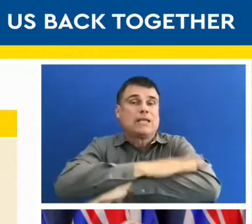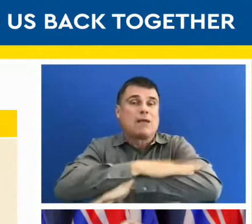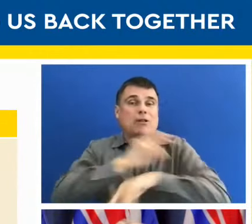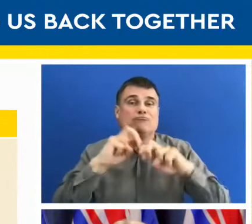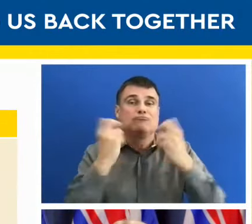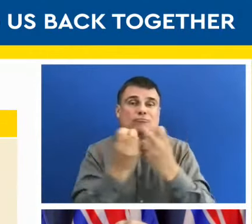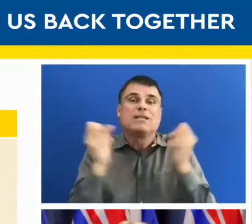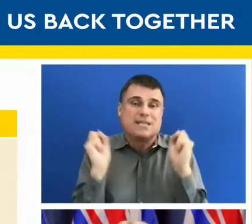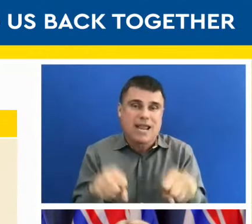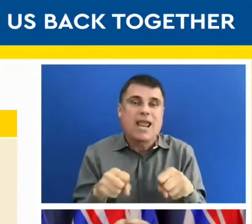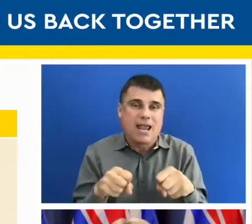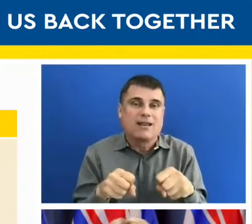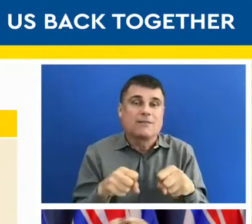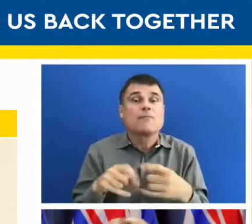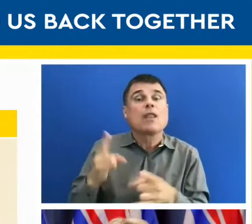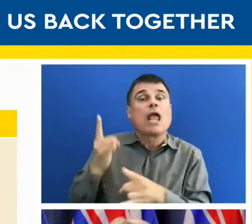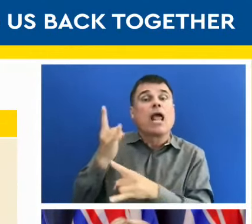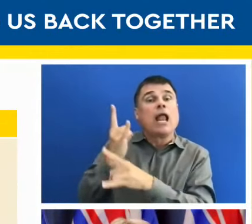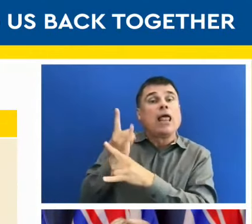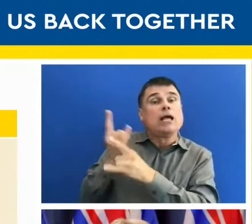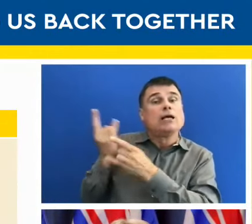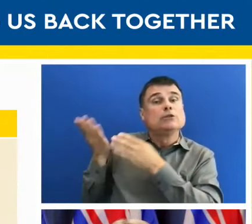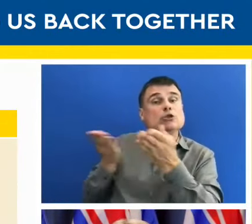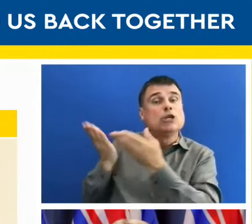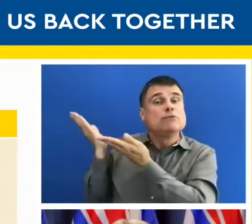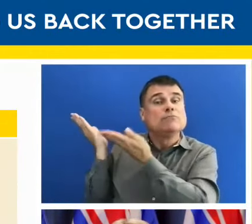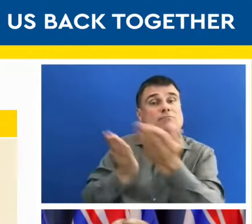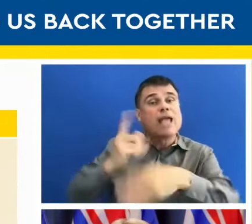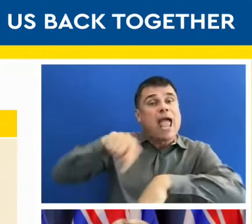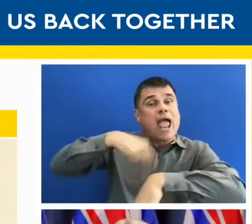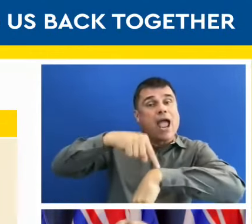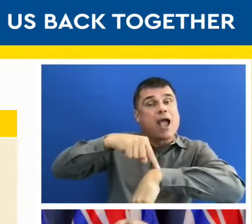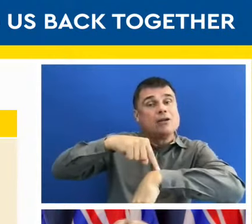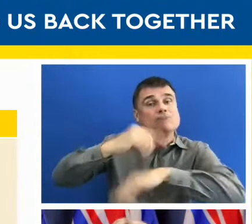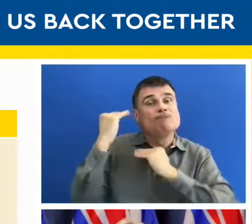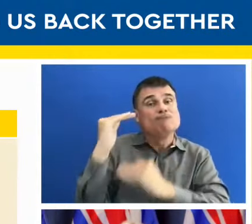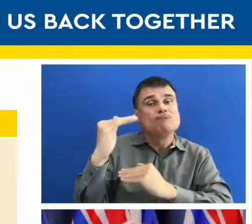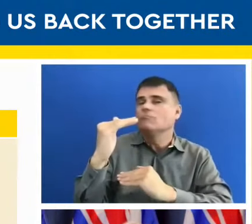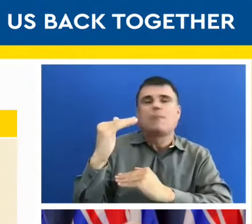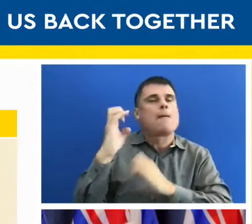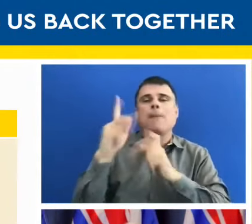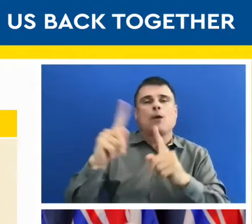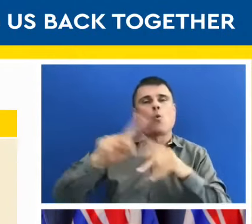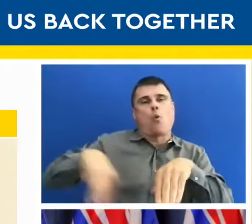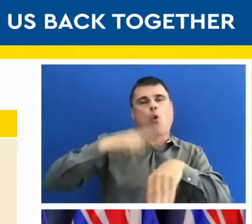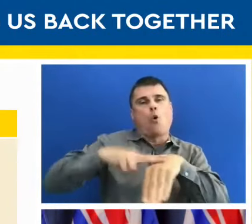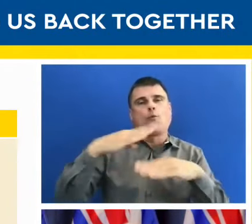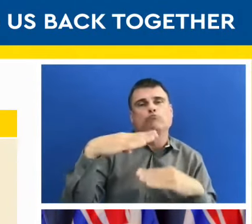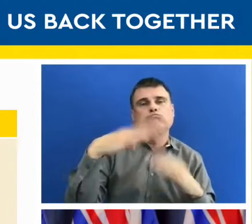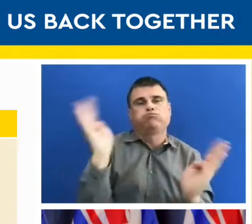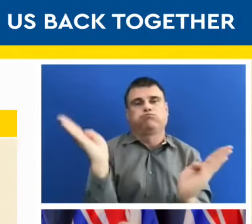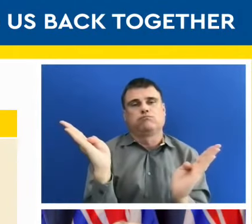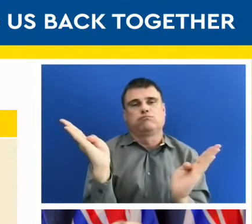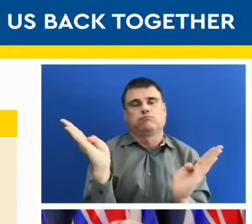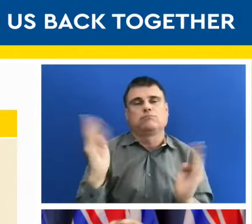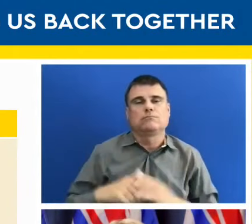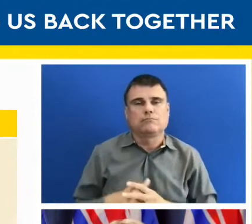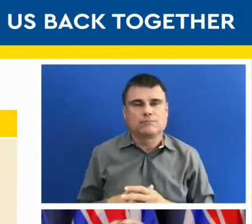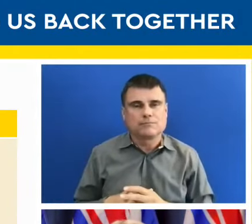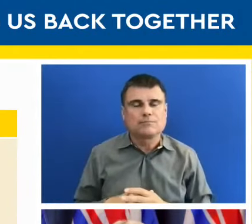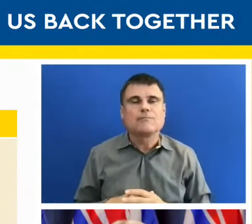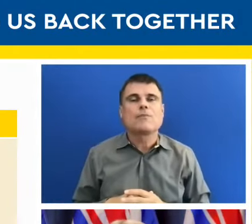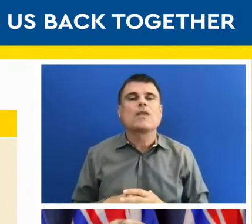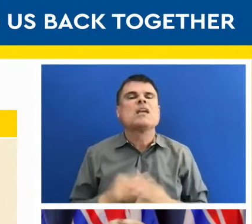hours. But we still need to have some measures in place in these inside environments. So for now,